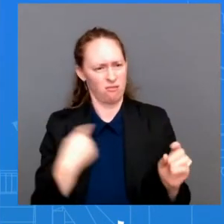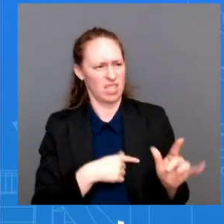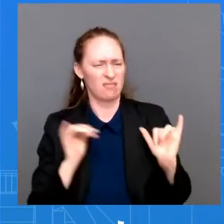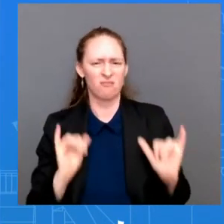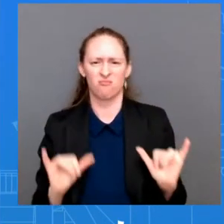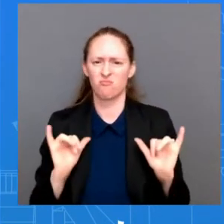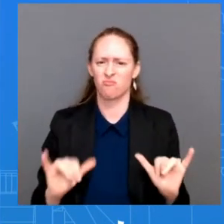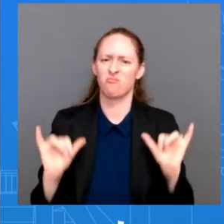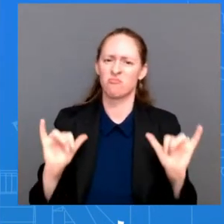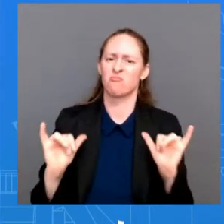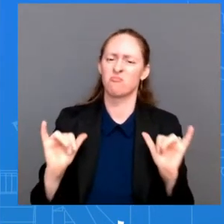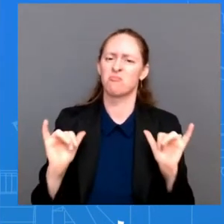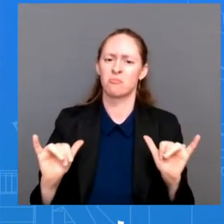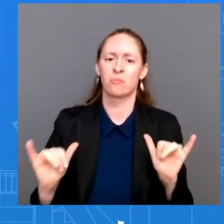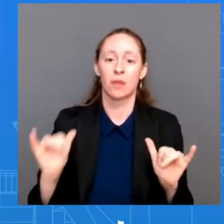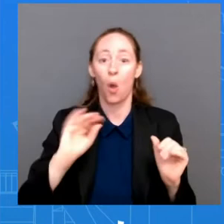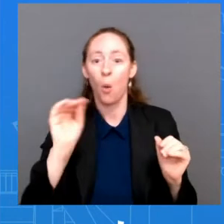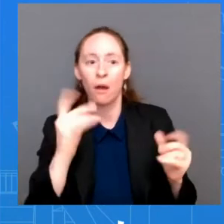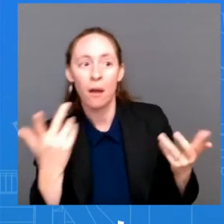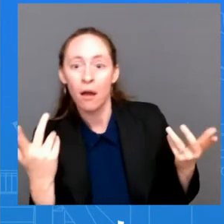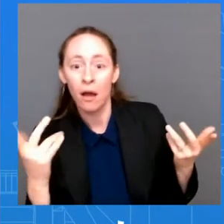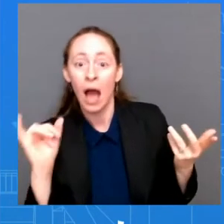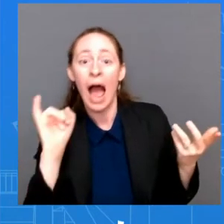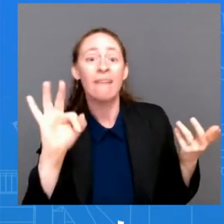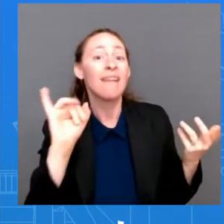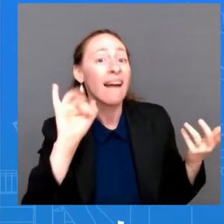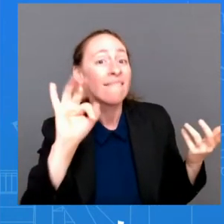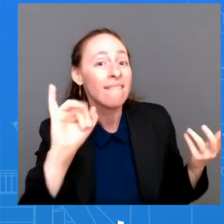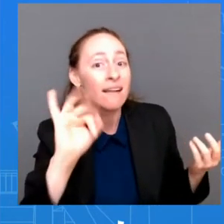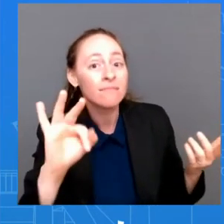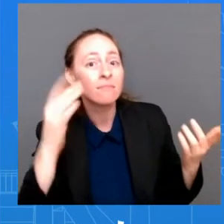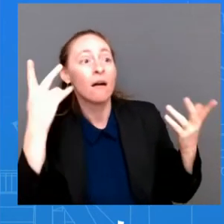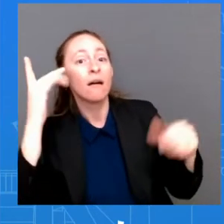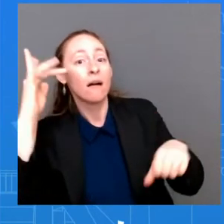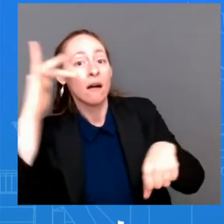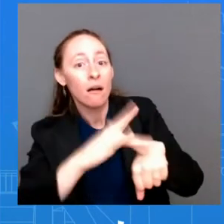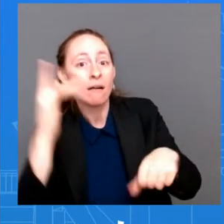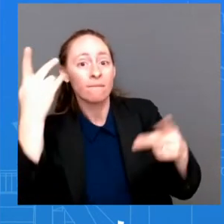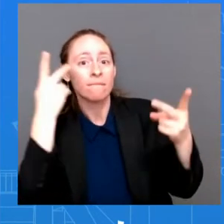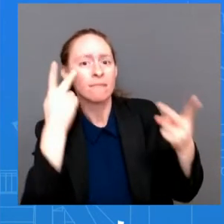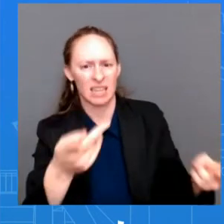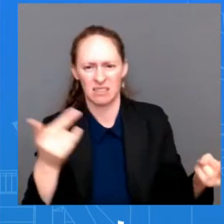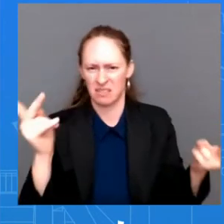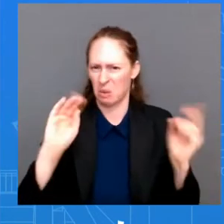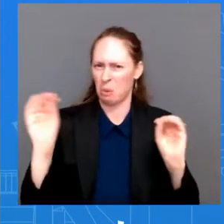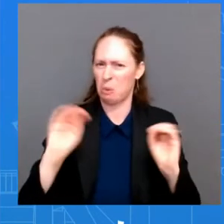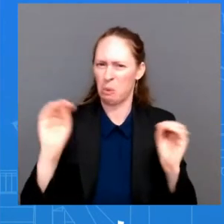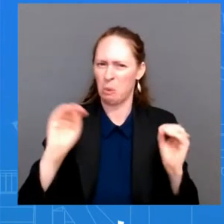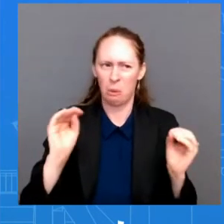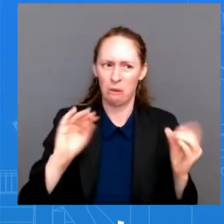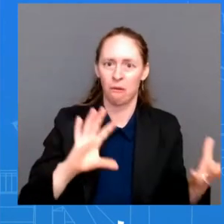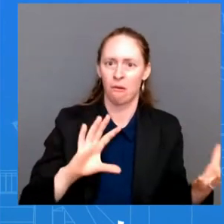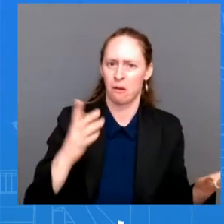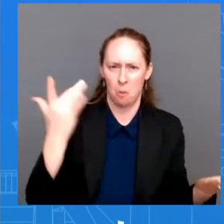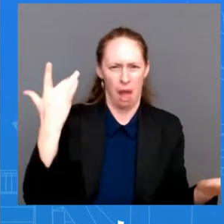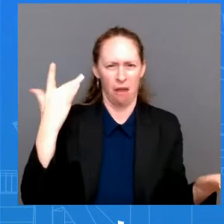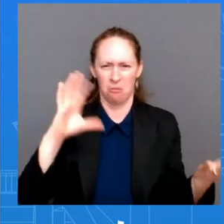which, oh, by the way, has precedent, would change the status quo. And the world should reject any